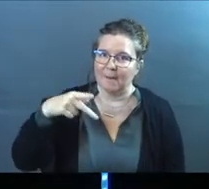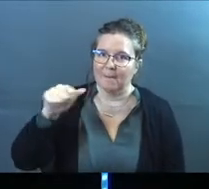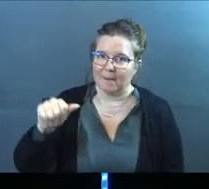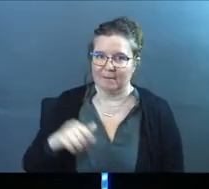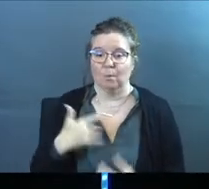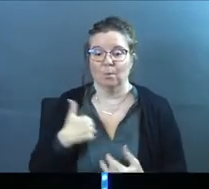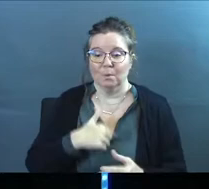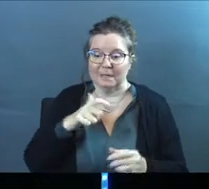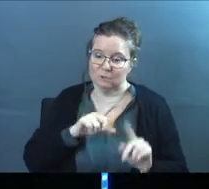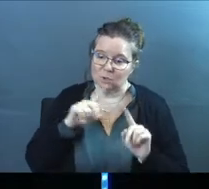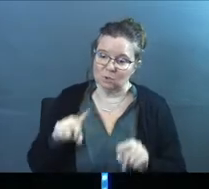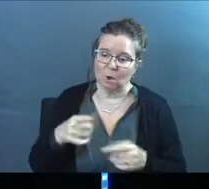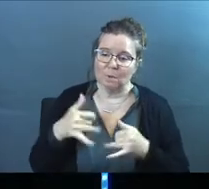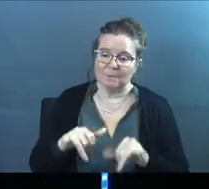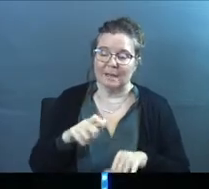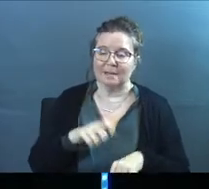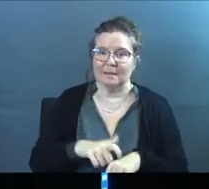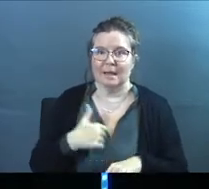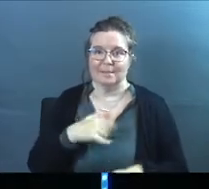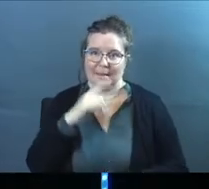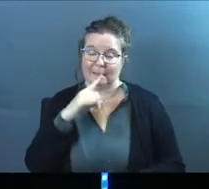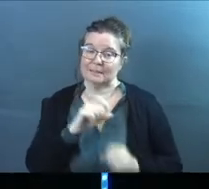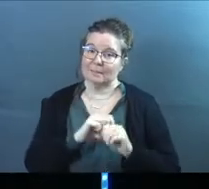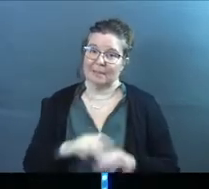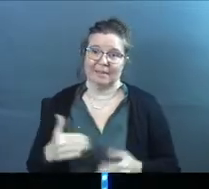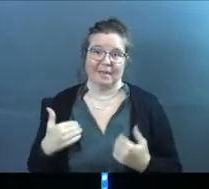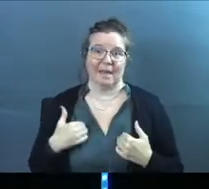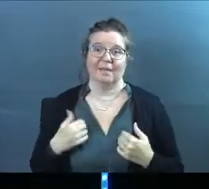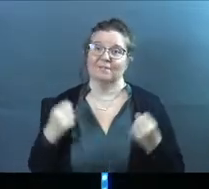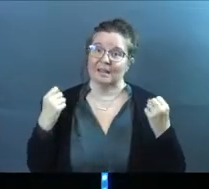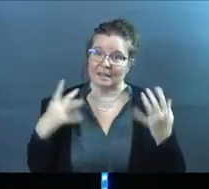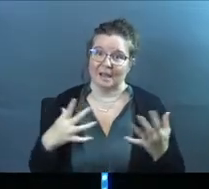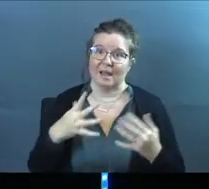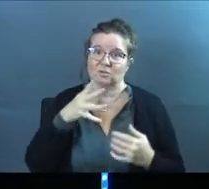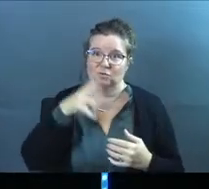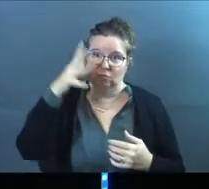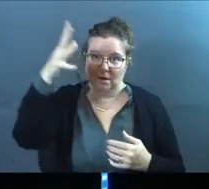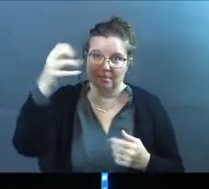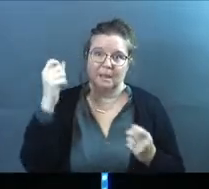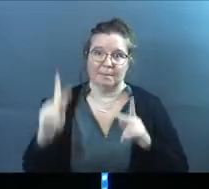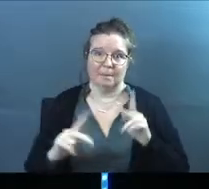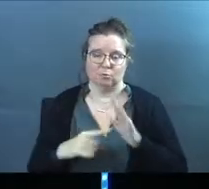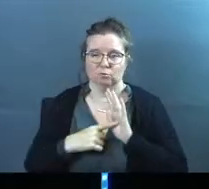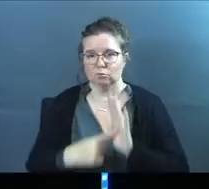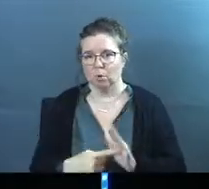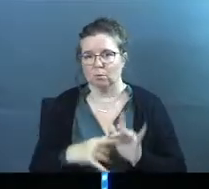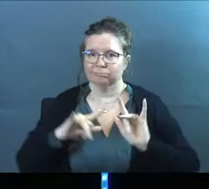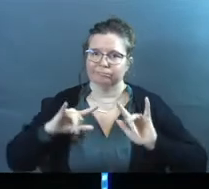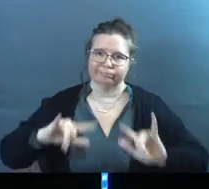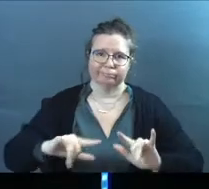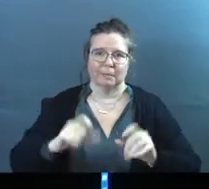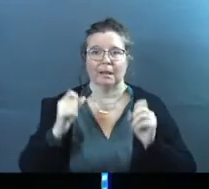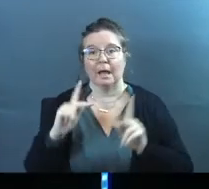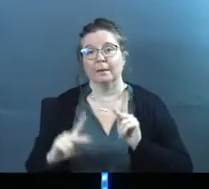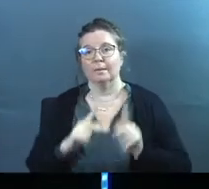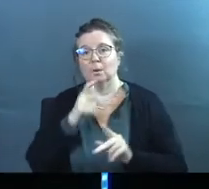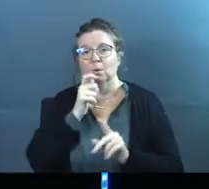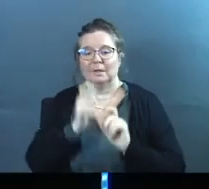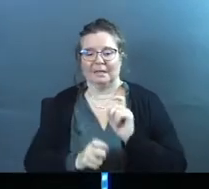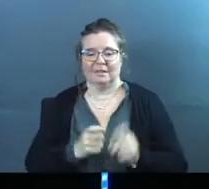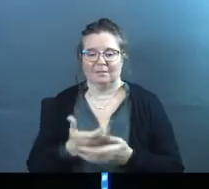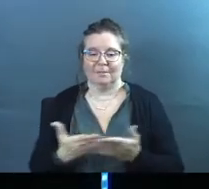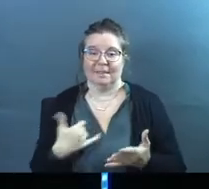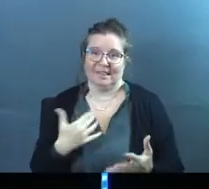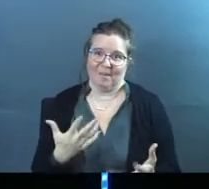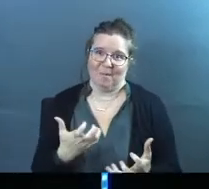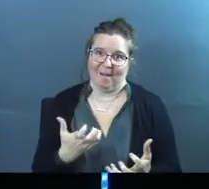okay? Like, we need to go spend time with grandma. My kids are blessed, man. They've got lots of grandparents, lots of people who can show them love, and lots of people who can give